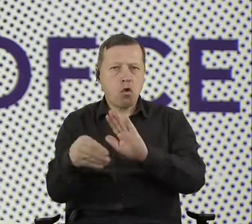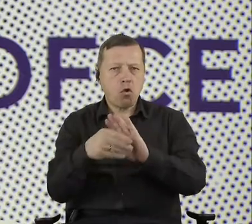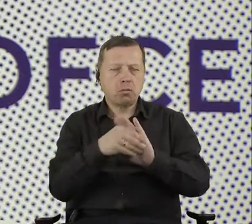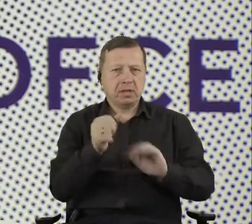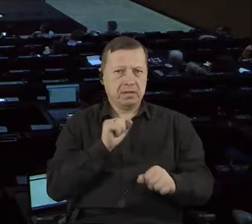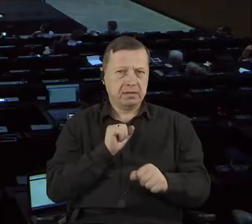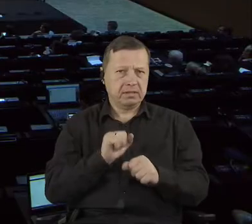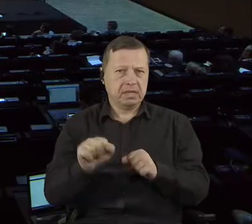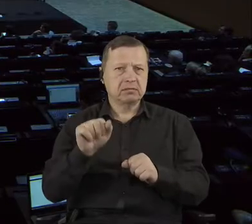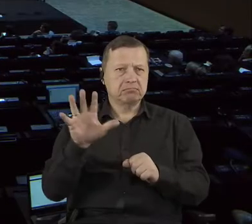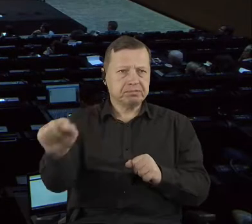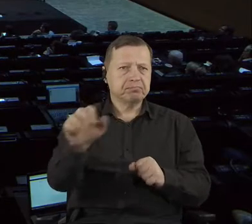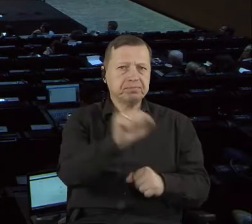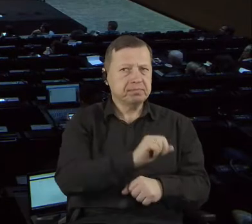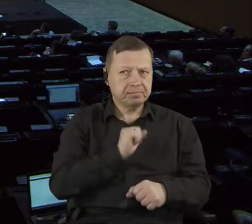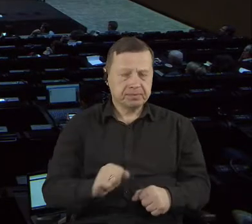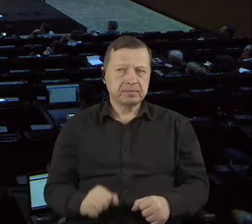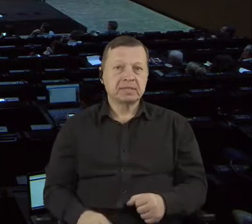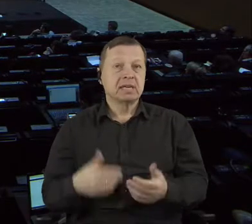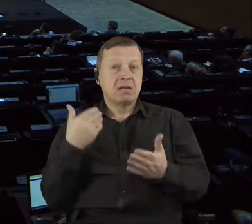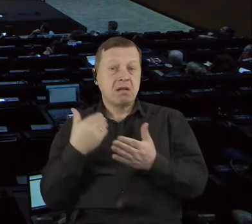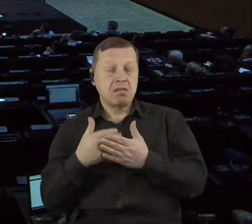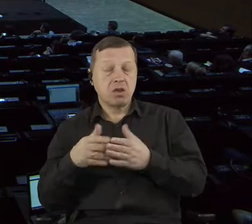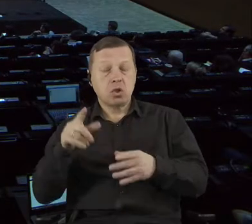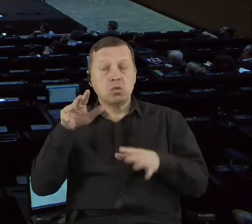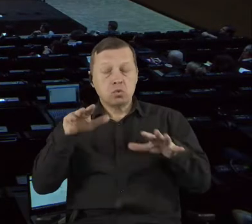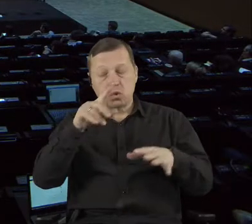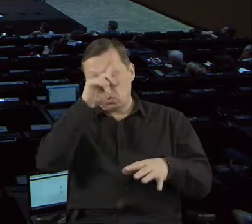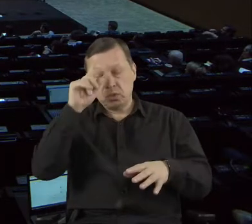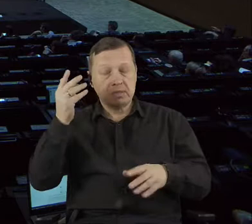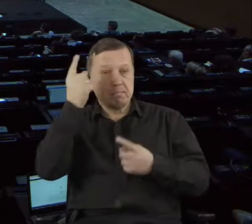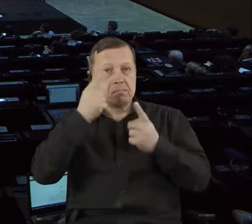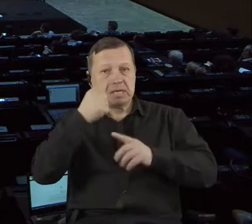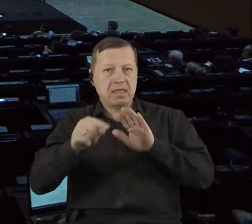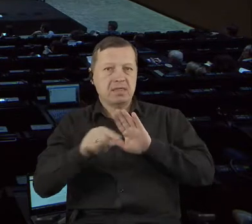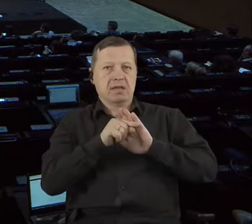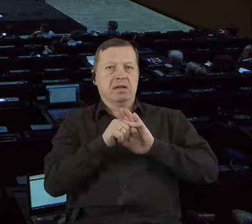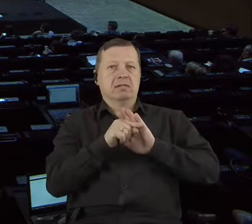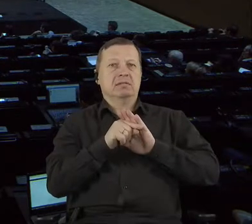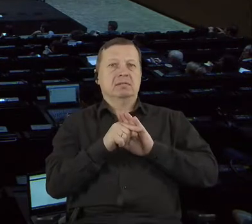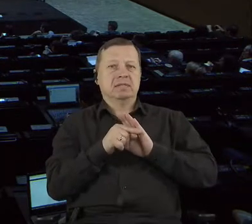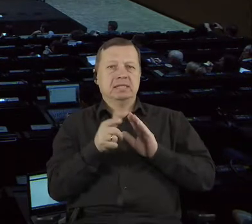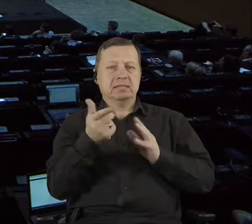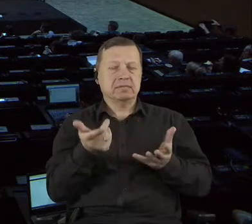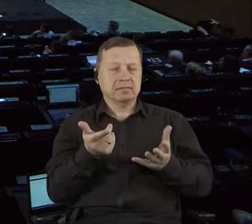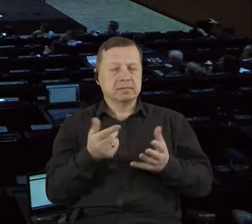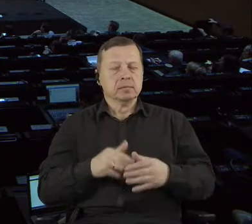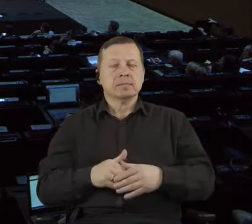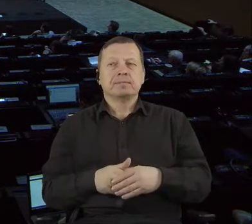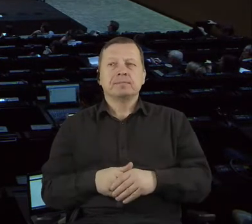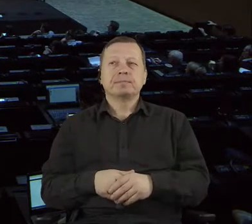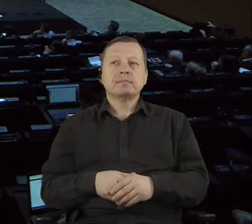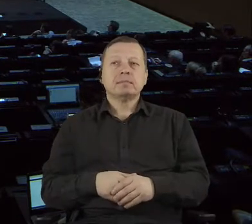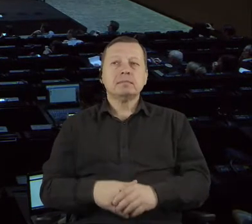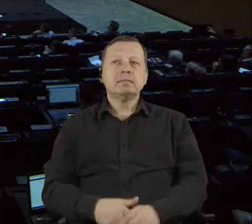say. So the thing that I would like to present actually has the features from both, from civic and government